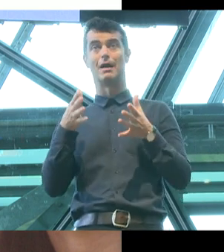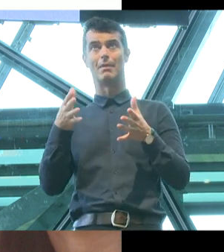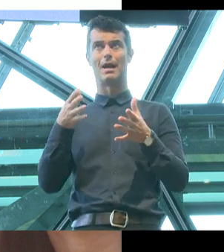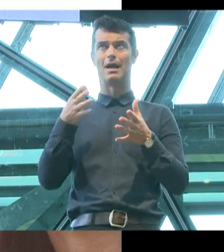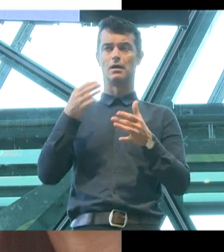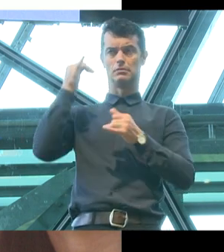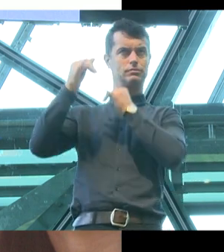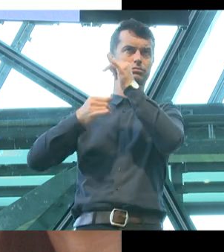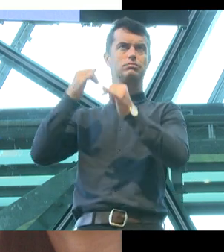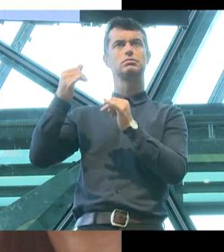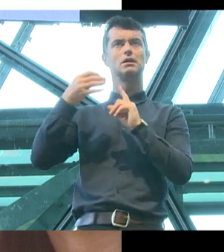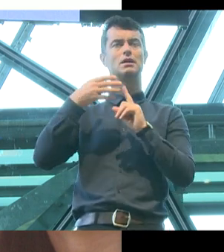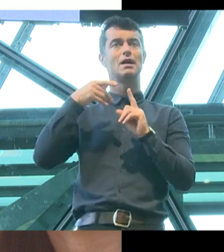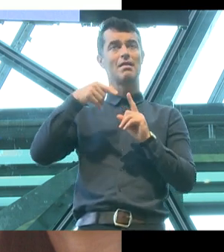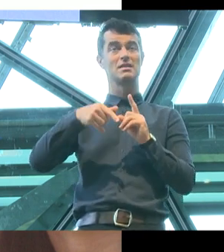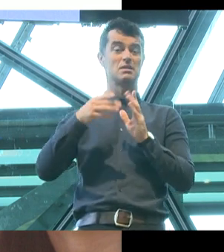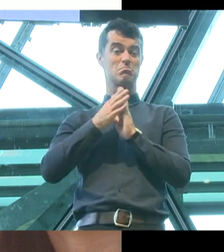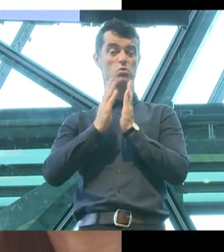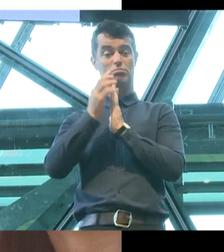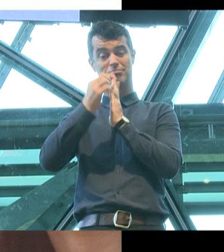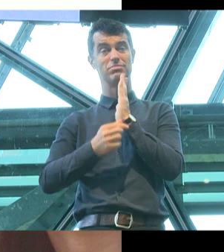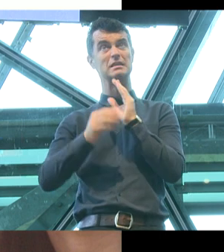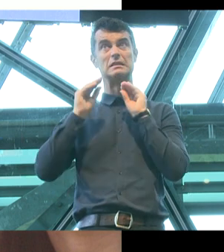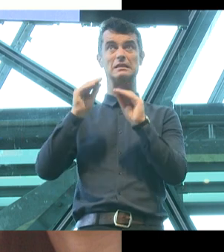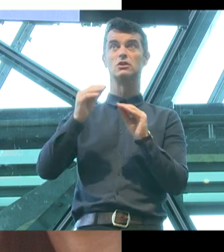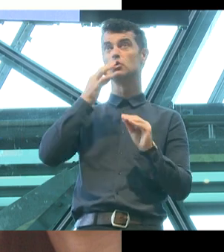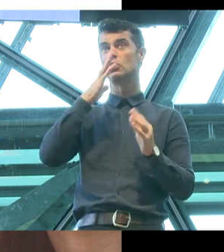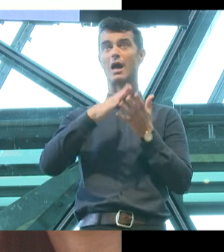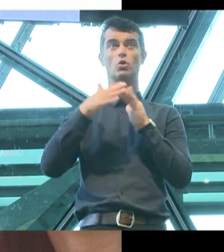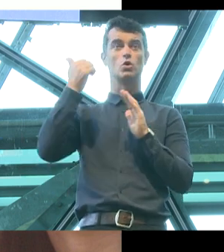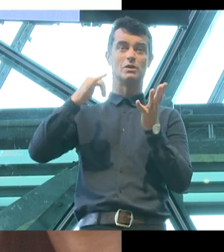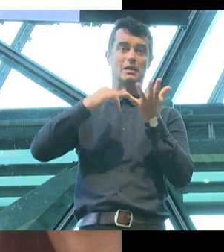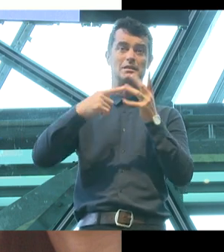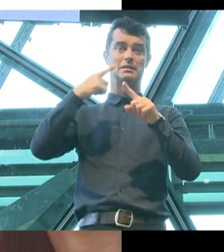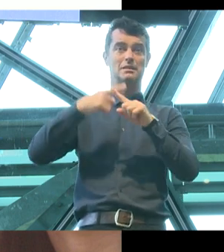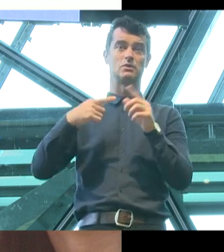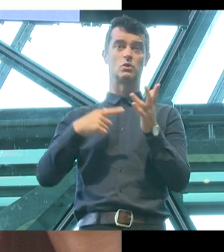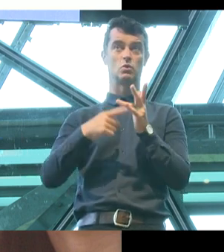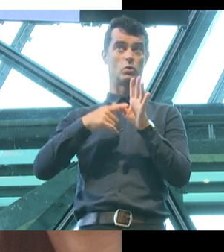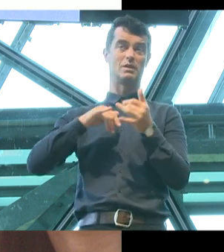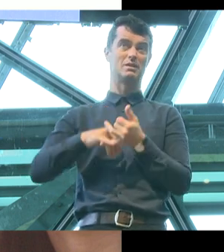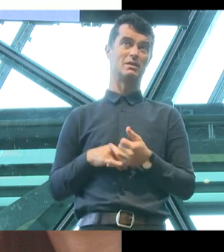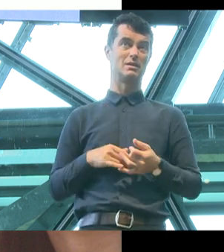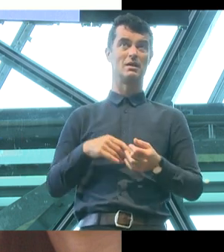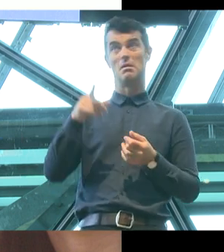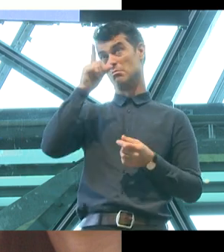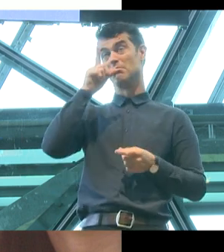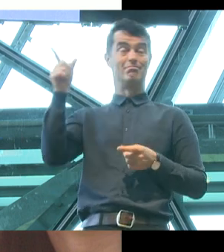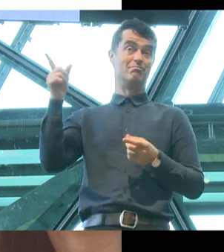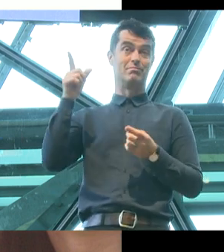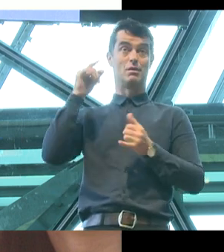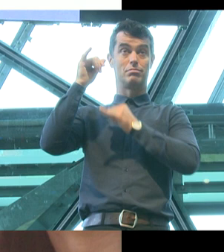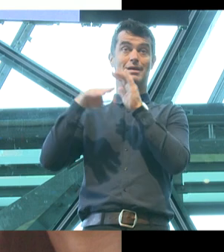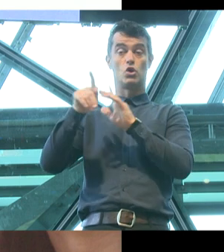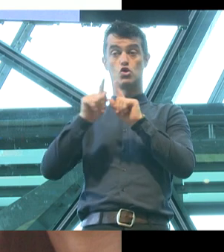that this resource teaches children how to use sex toys, that's something that's been said a lot. Anyone